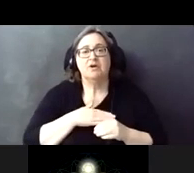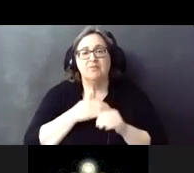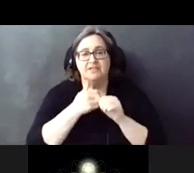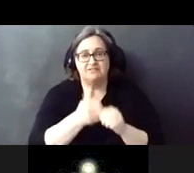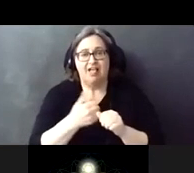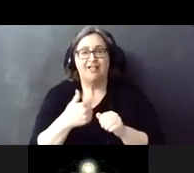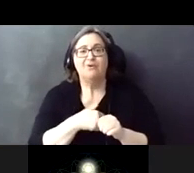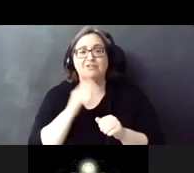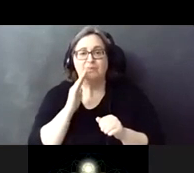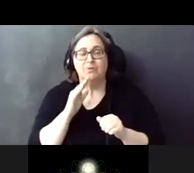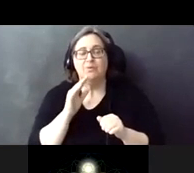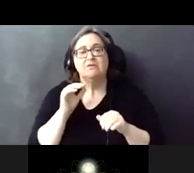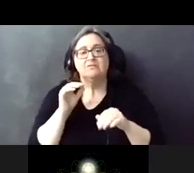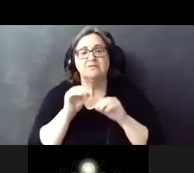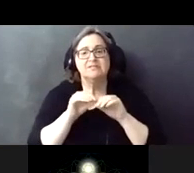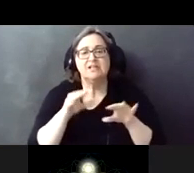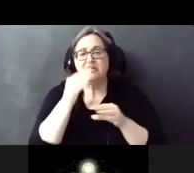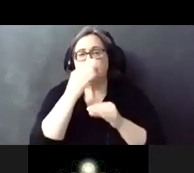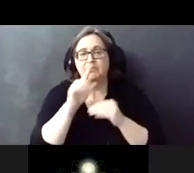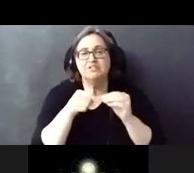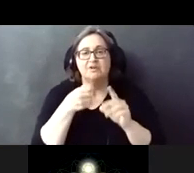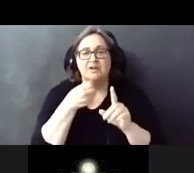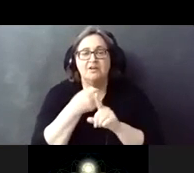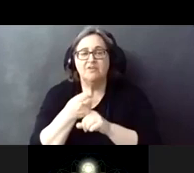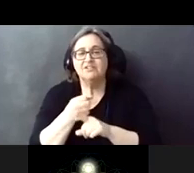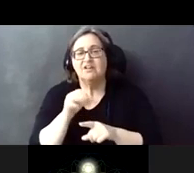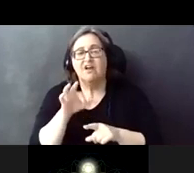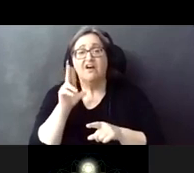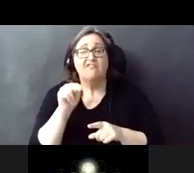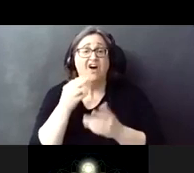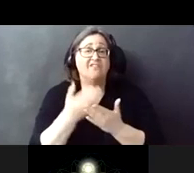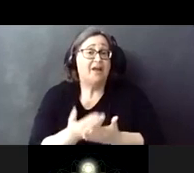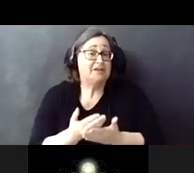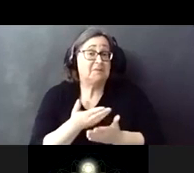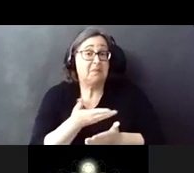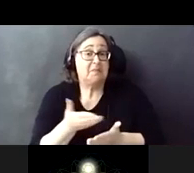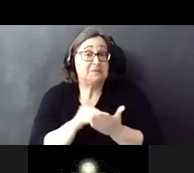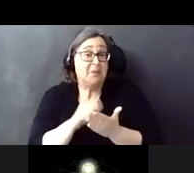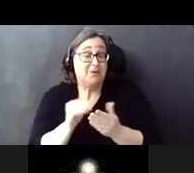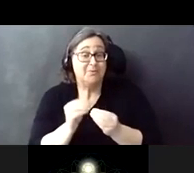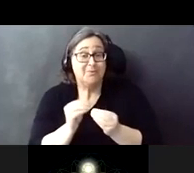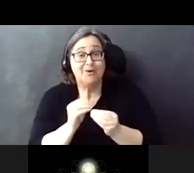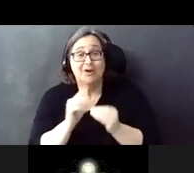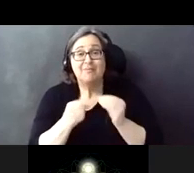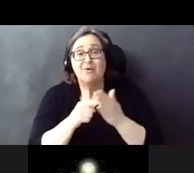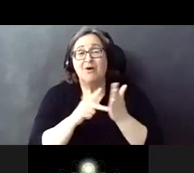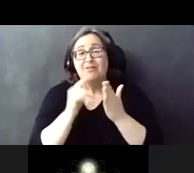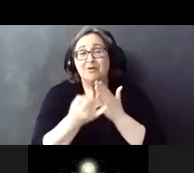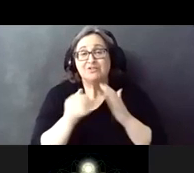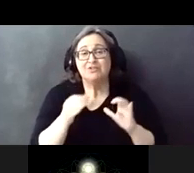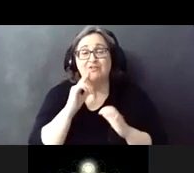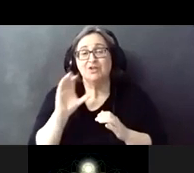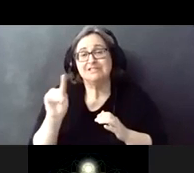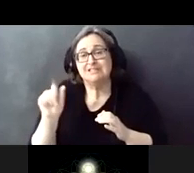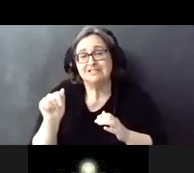follow us we'll be sending out information about impacts fun facts things ways to know more about what this project is doing for